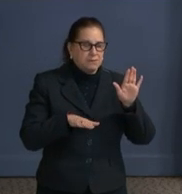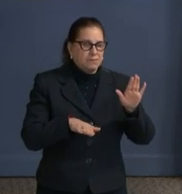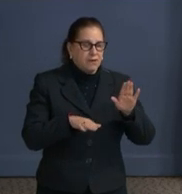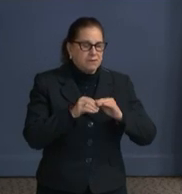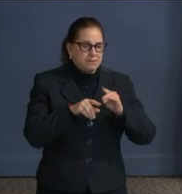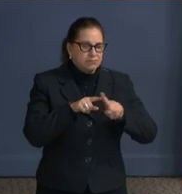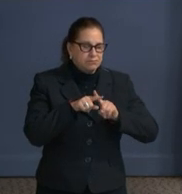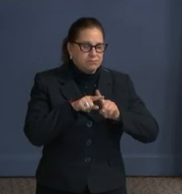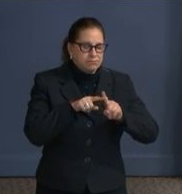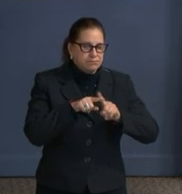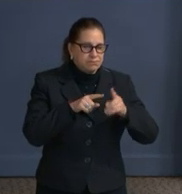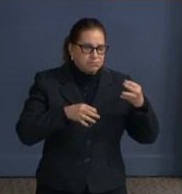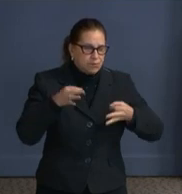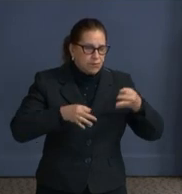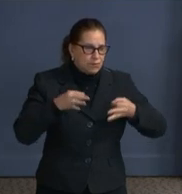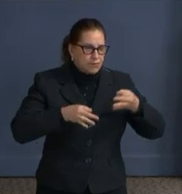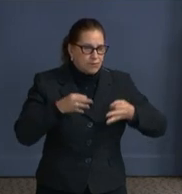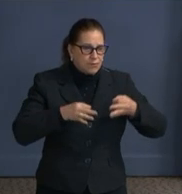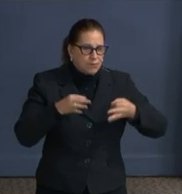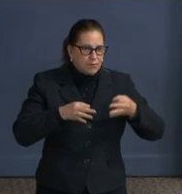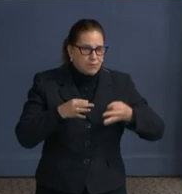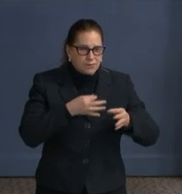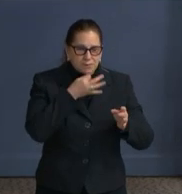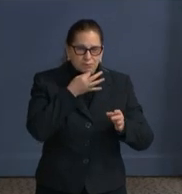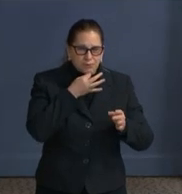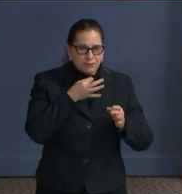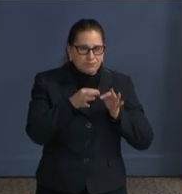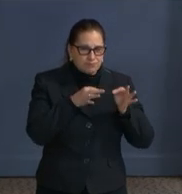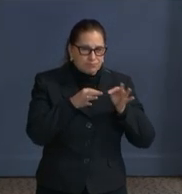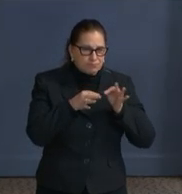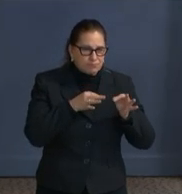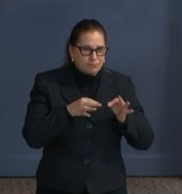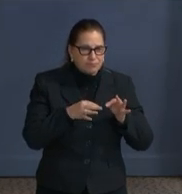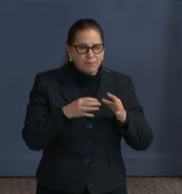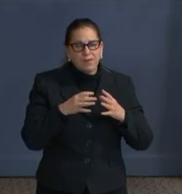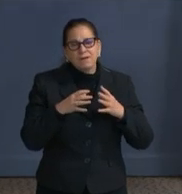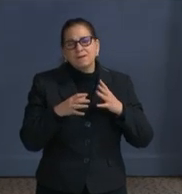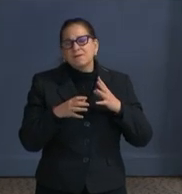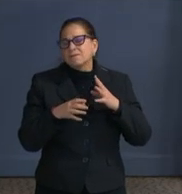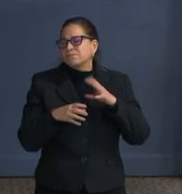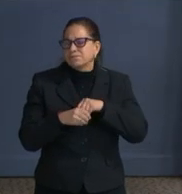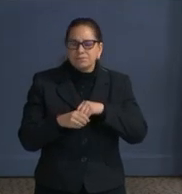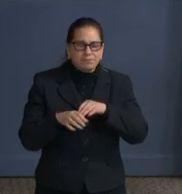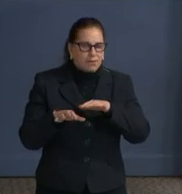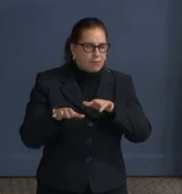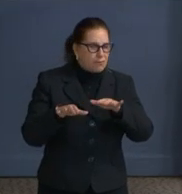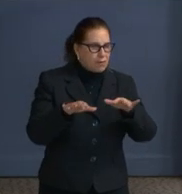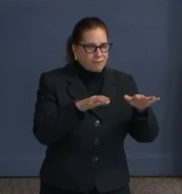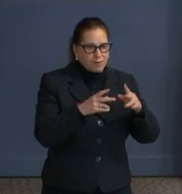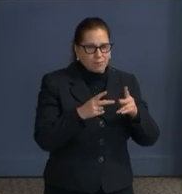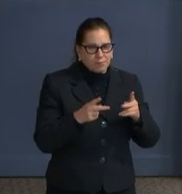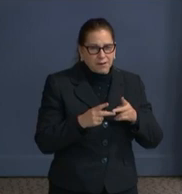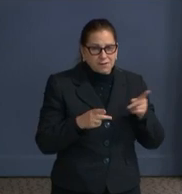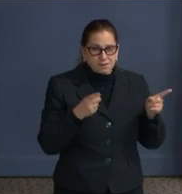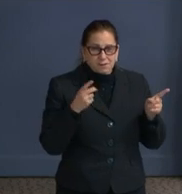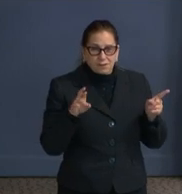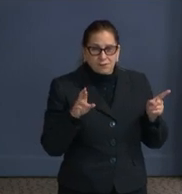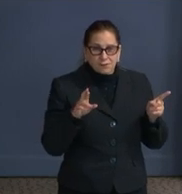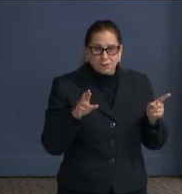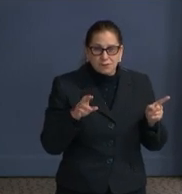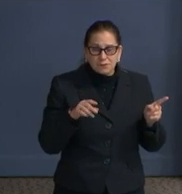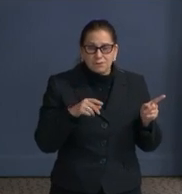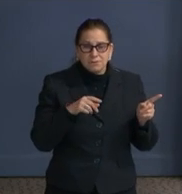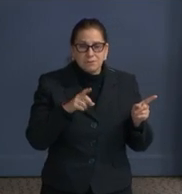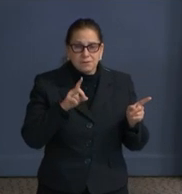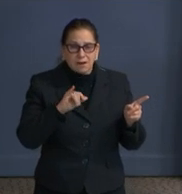courts. He has also provided numerous civil depositions. Dr. Diaz is the author of 35 peer